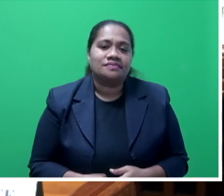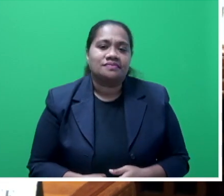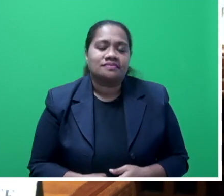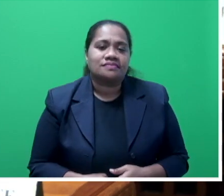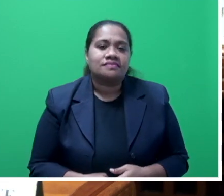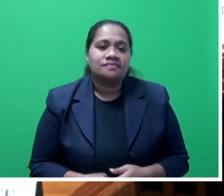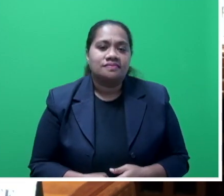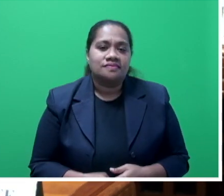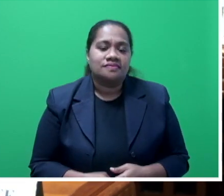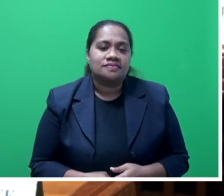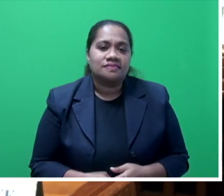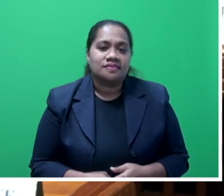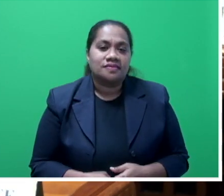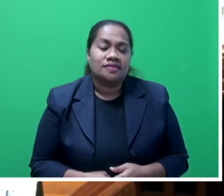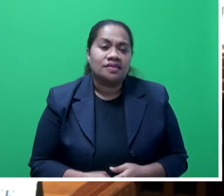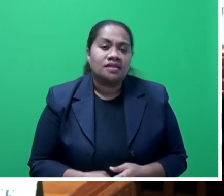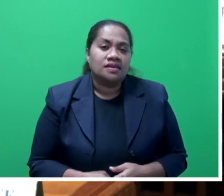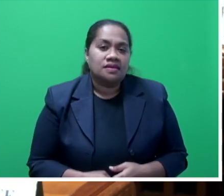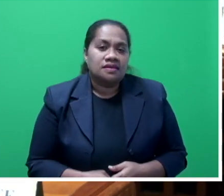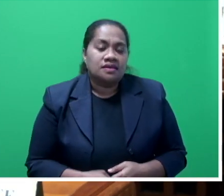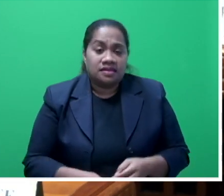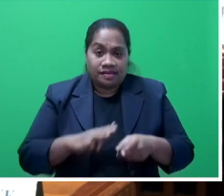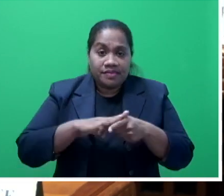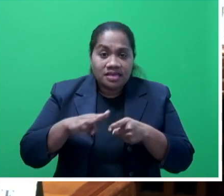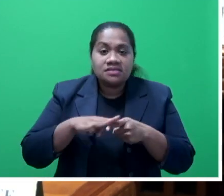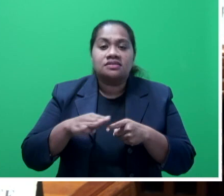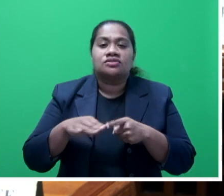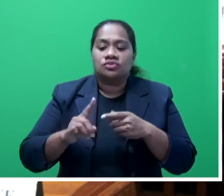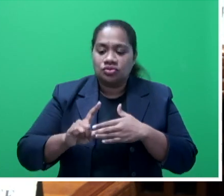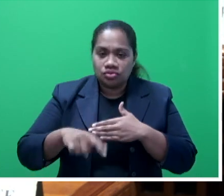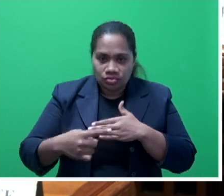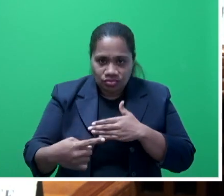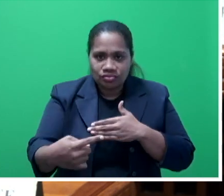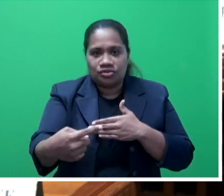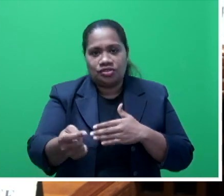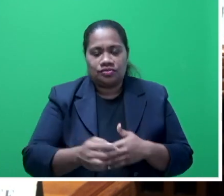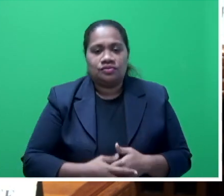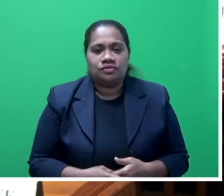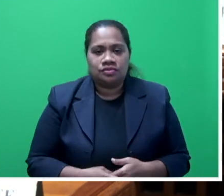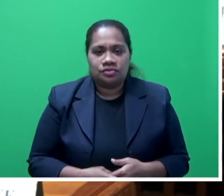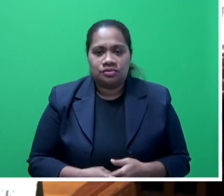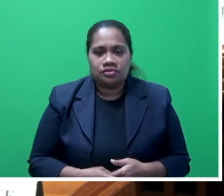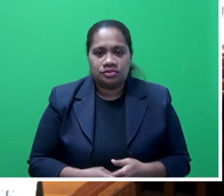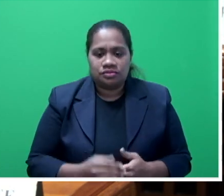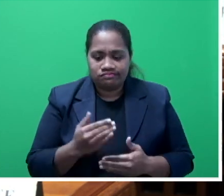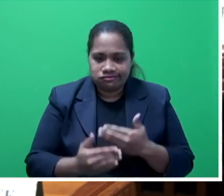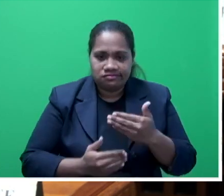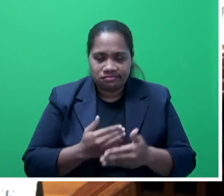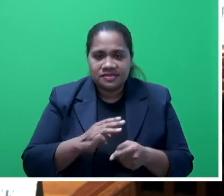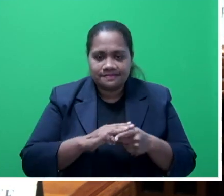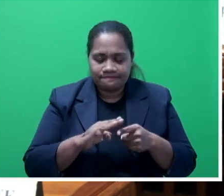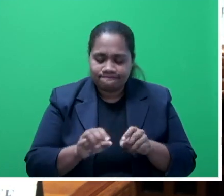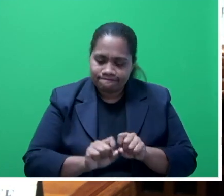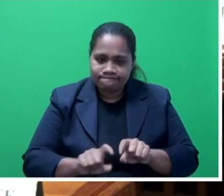messaging continues to evolve as the